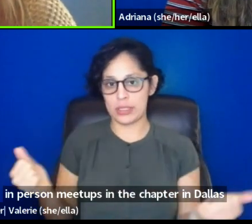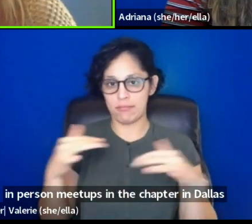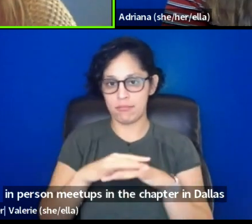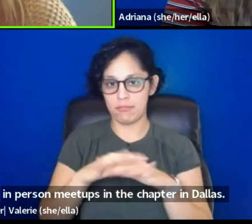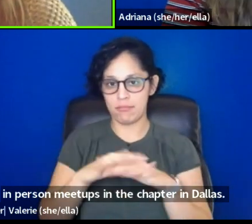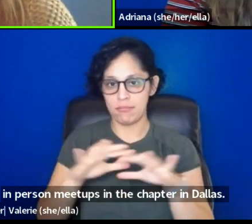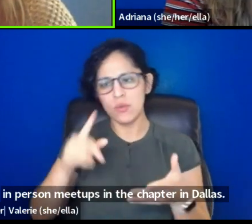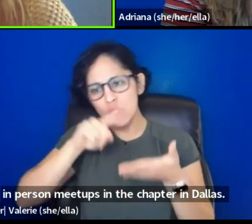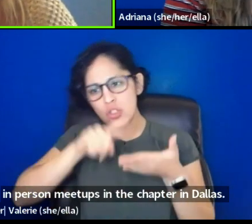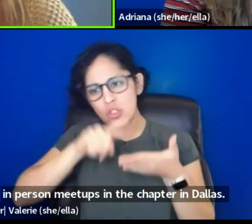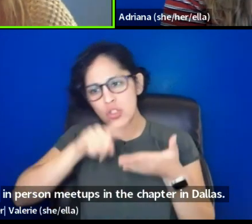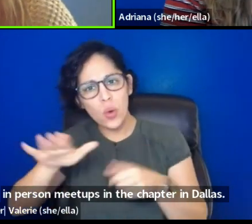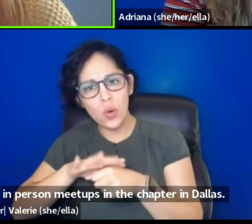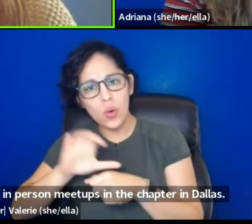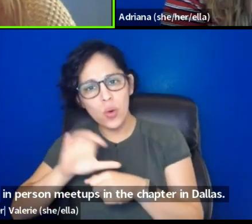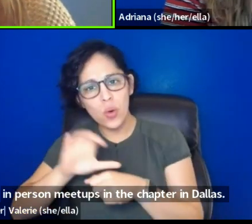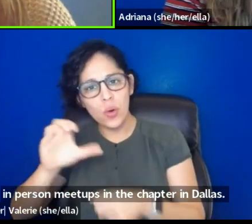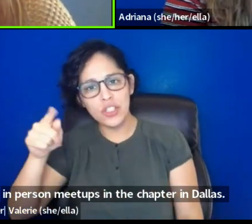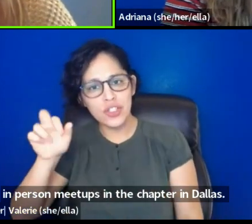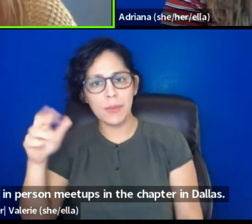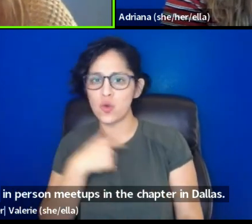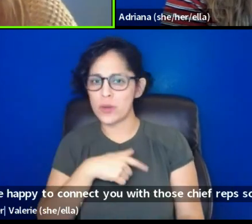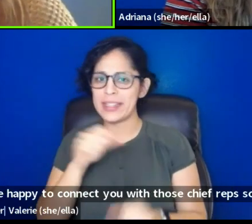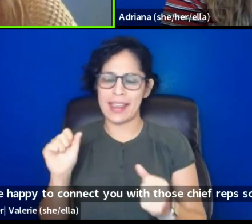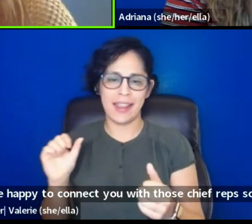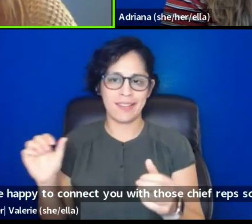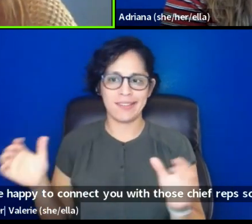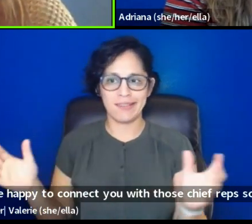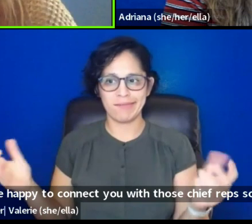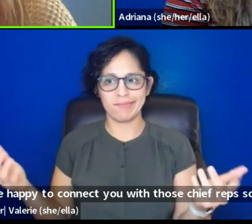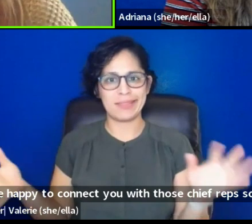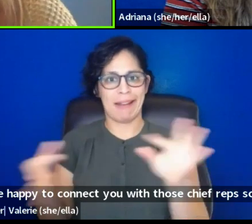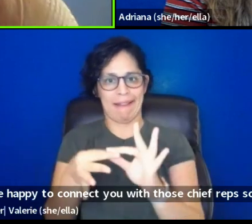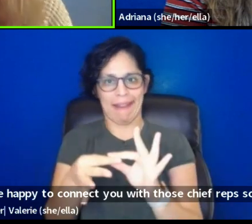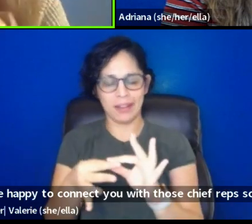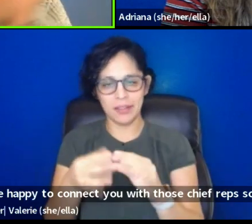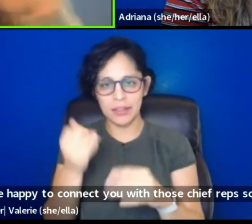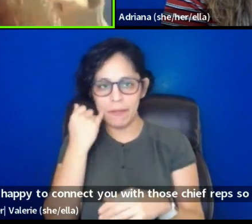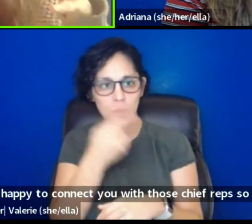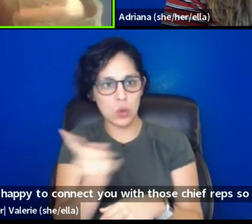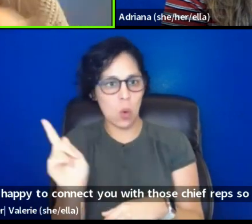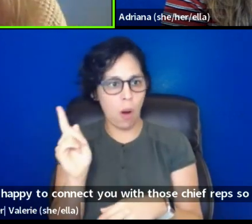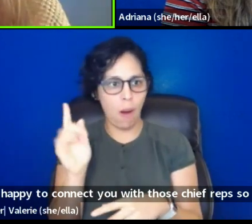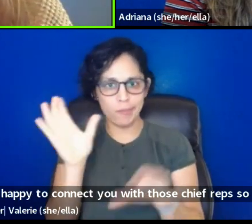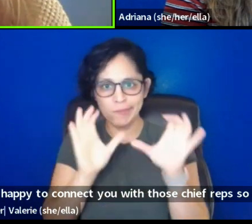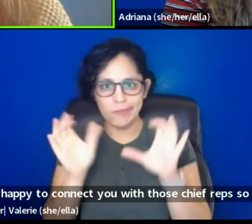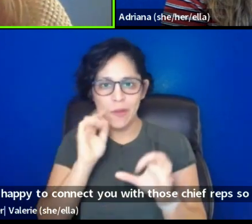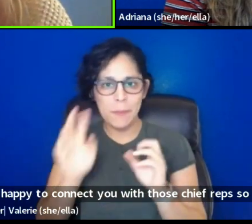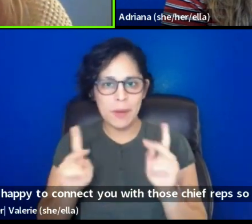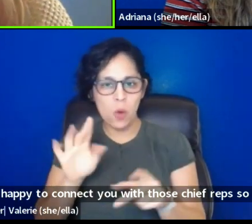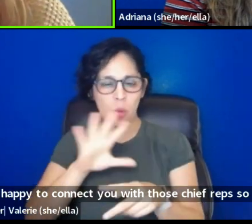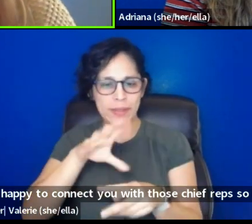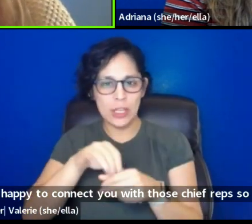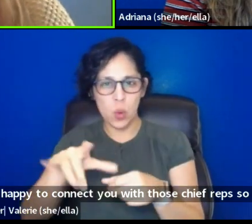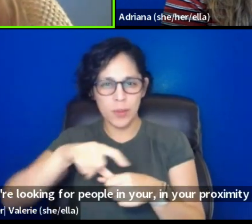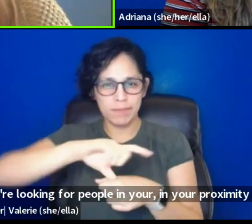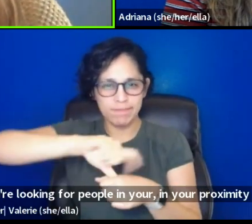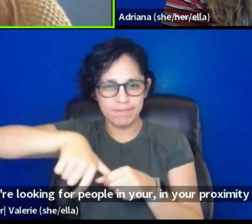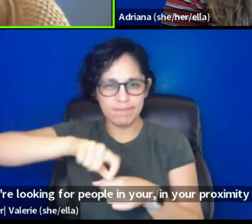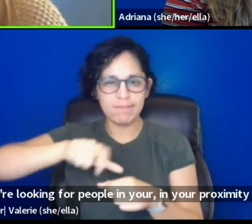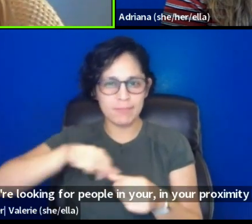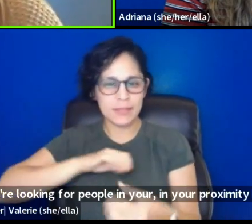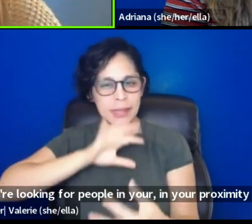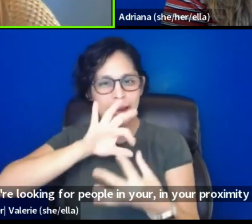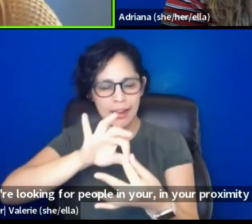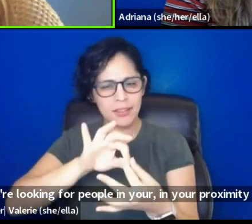and we're happy to connect you with those chief reps. So if you're looking for people in your, in your proximity sphere, um, to connect with, we're